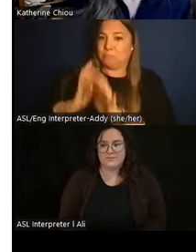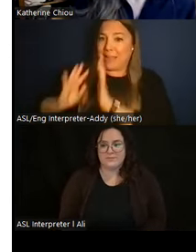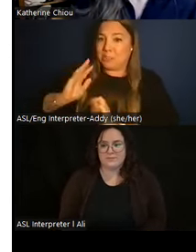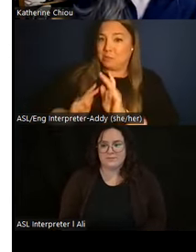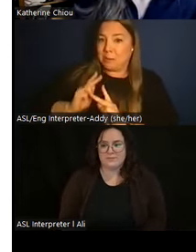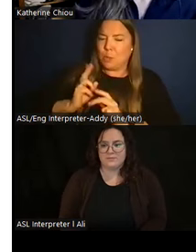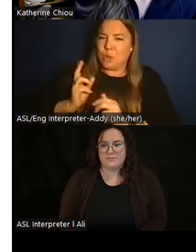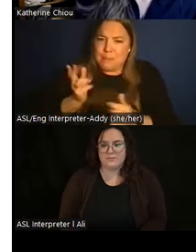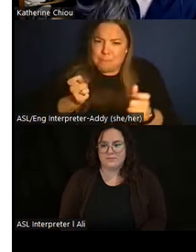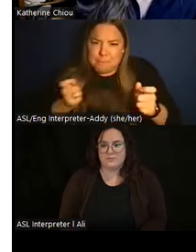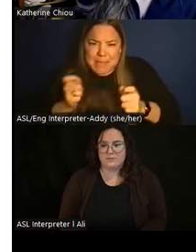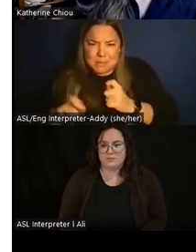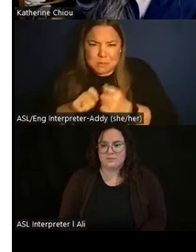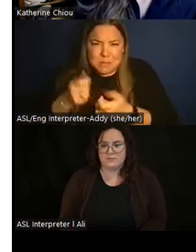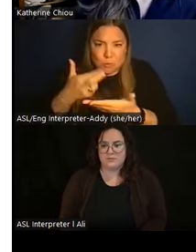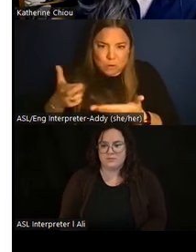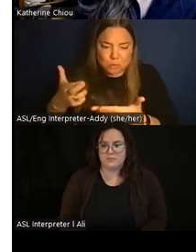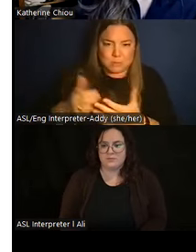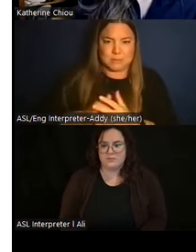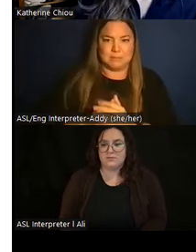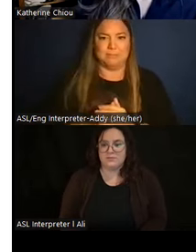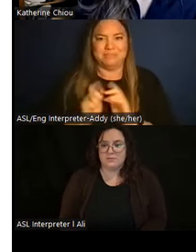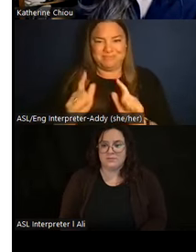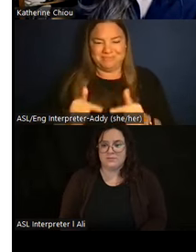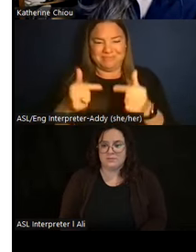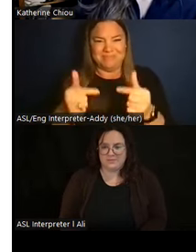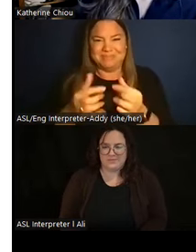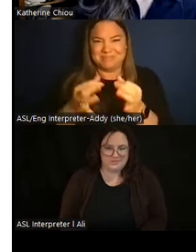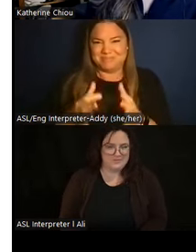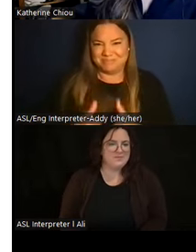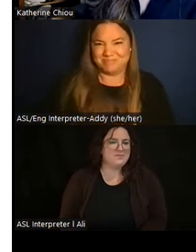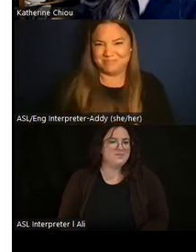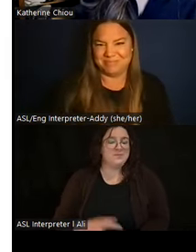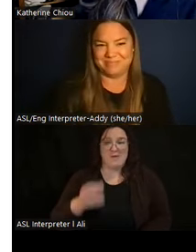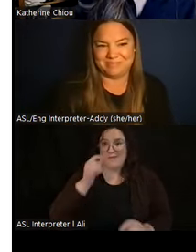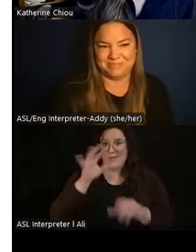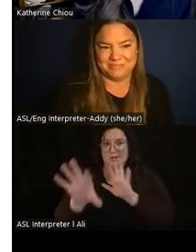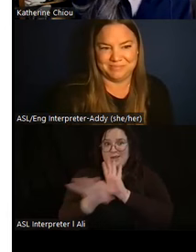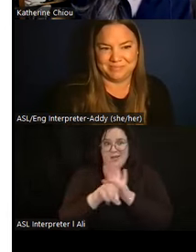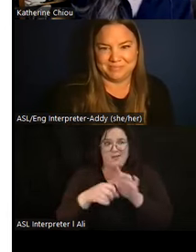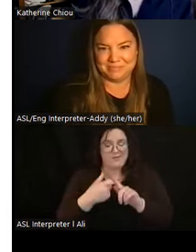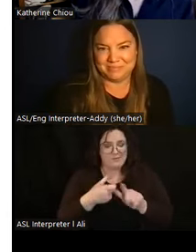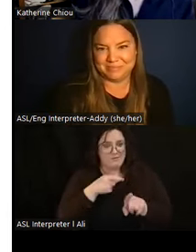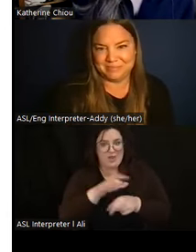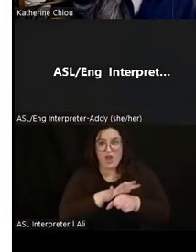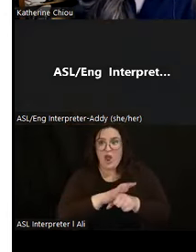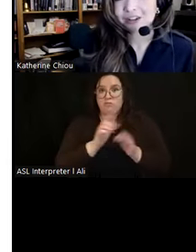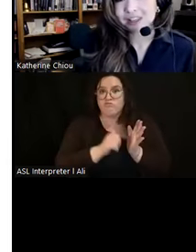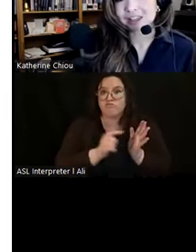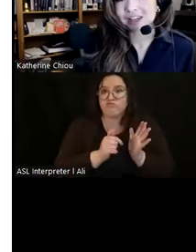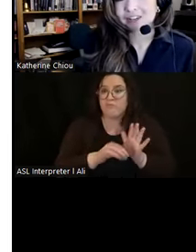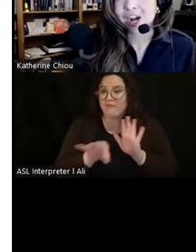resources. The unexpected and fascinating discovery that came out of the excavation in this area was the